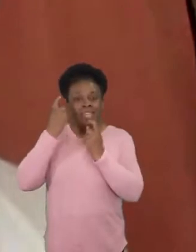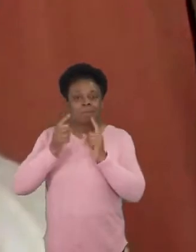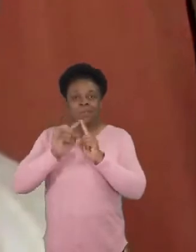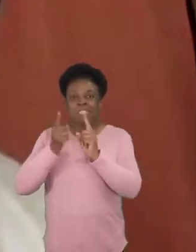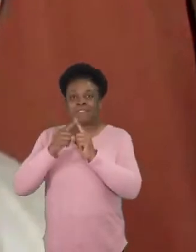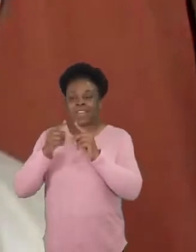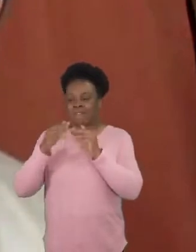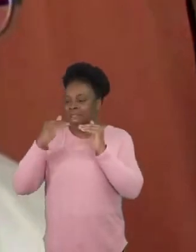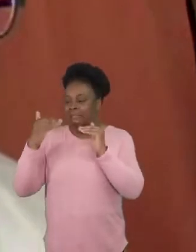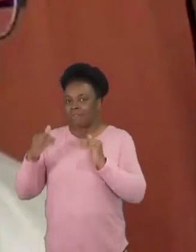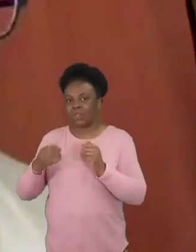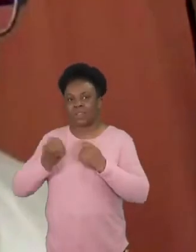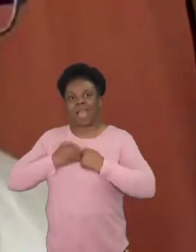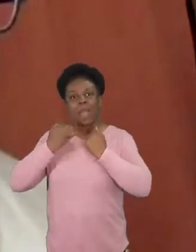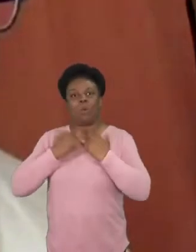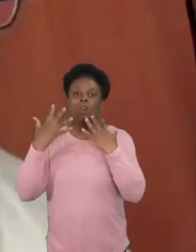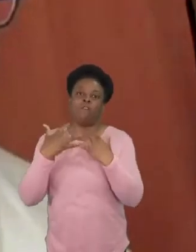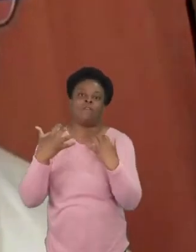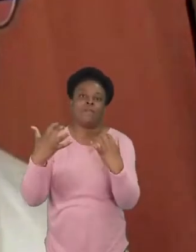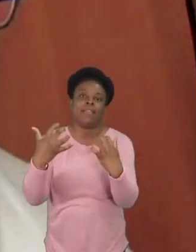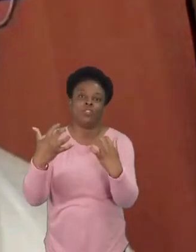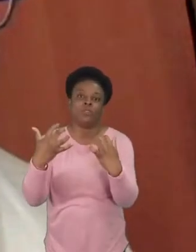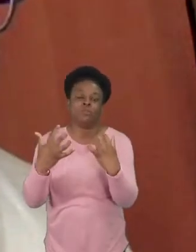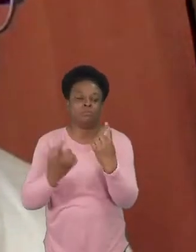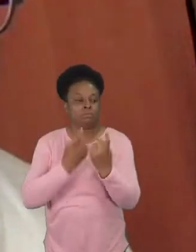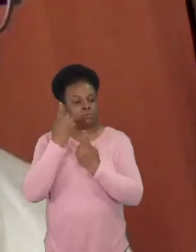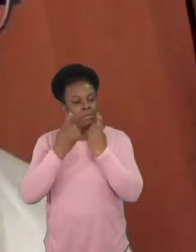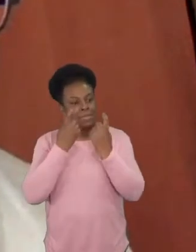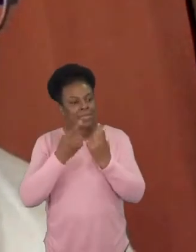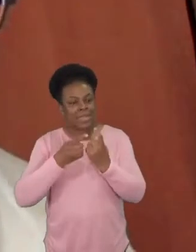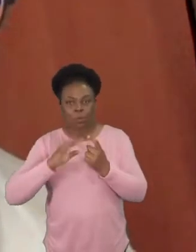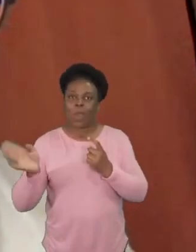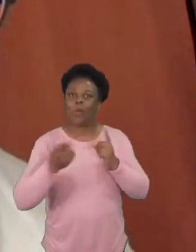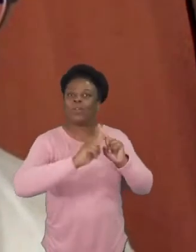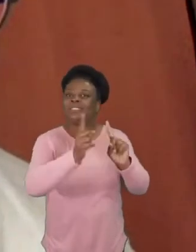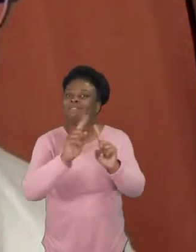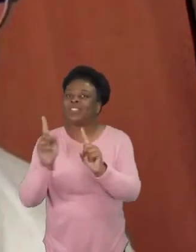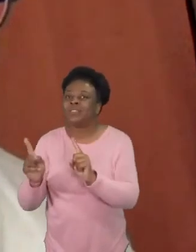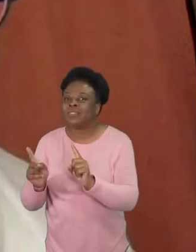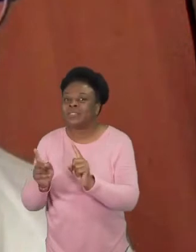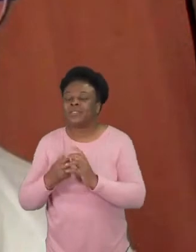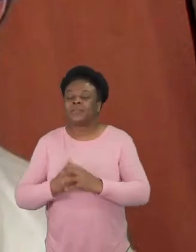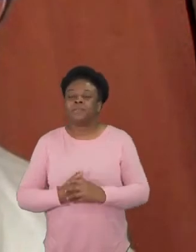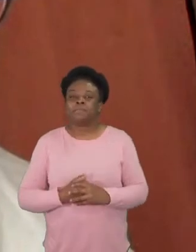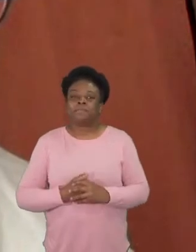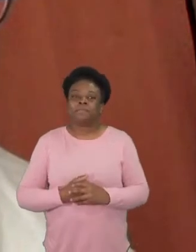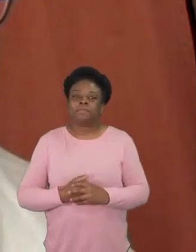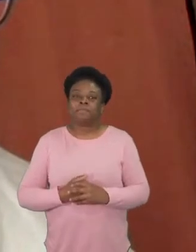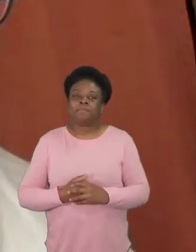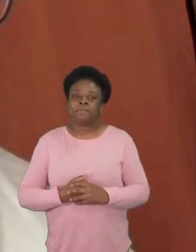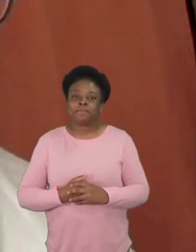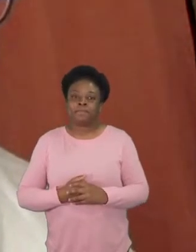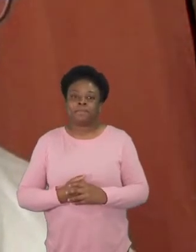congregation um and um so